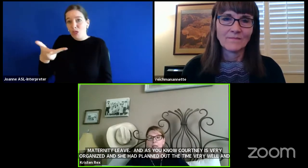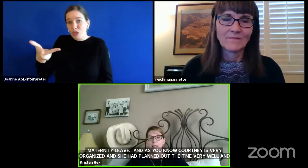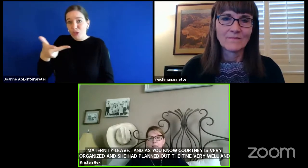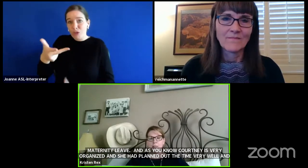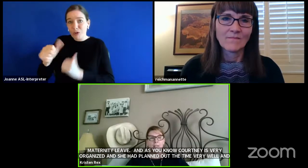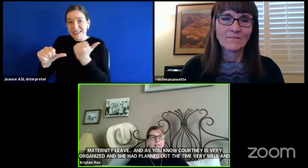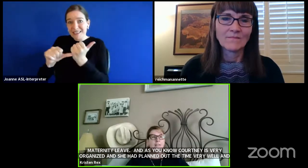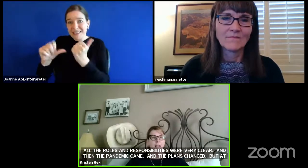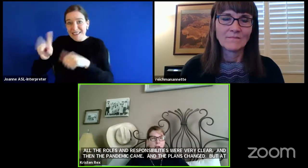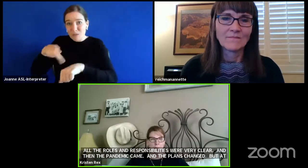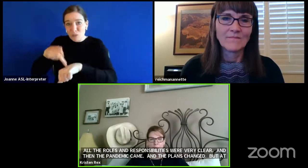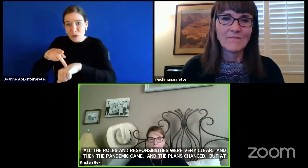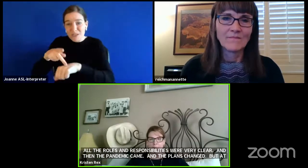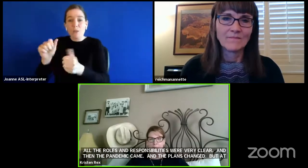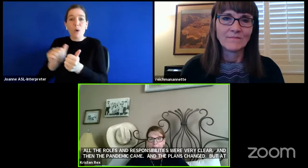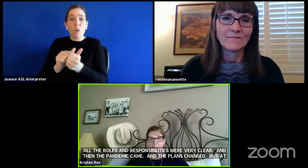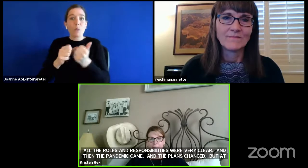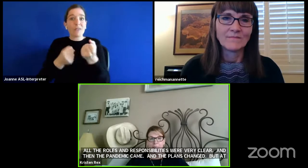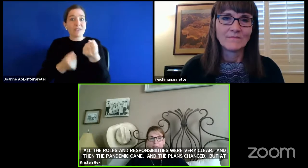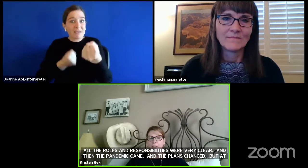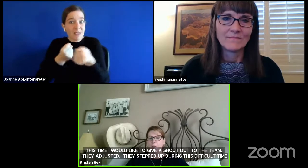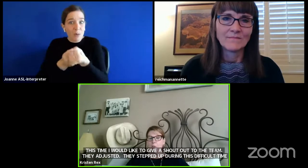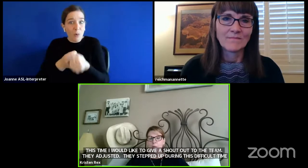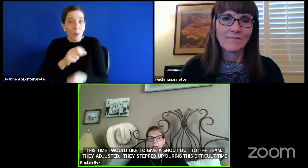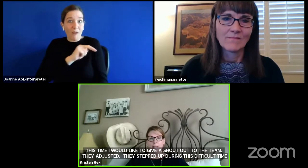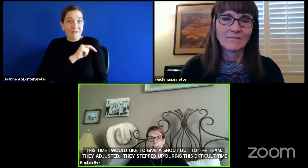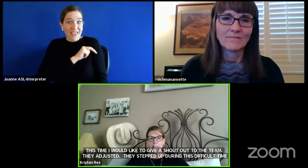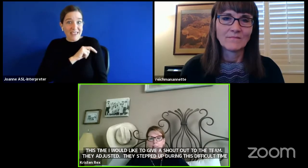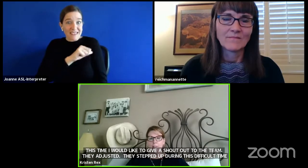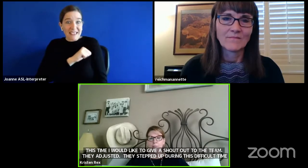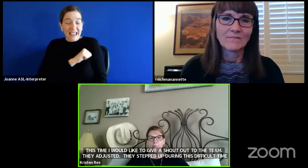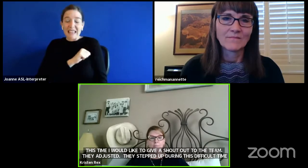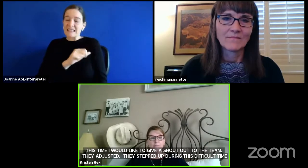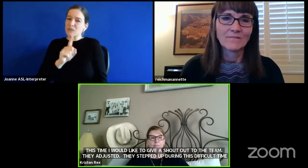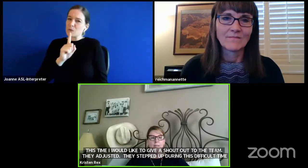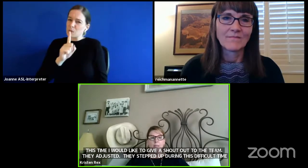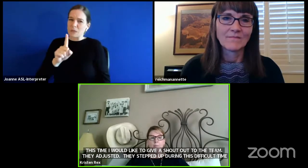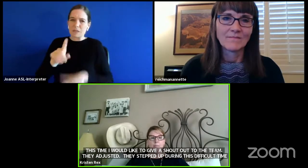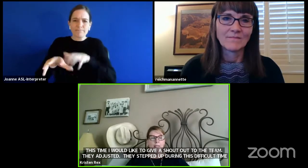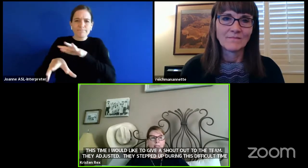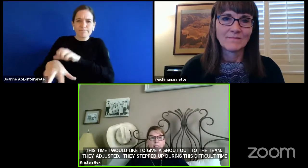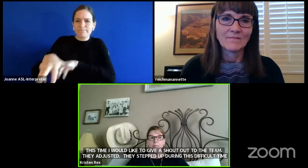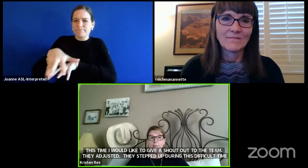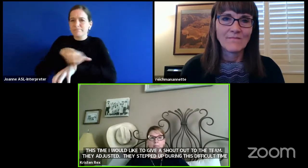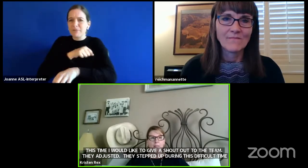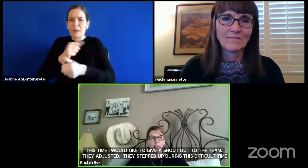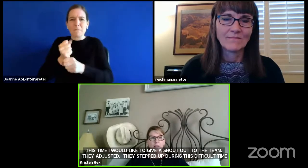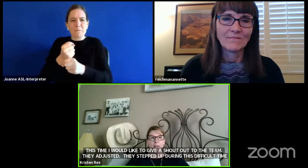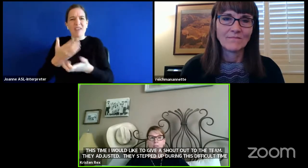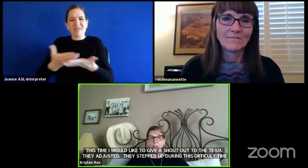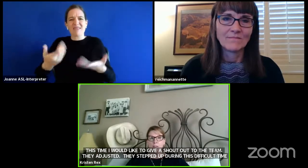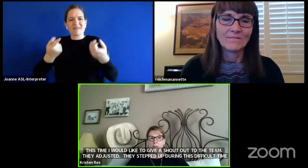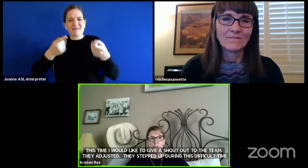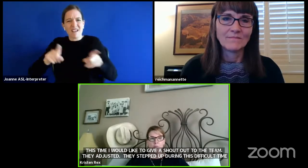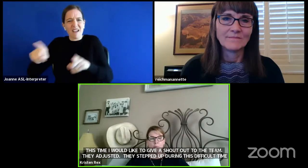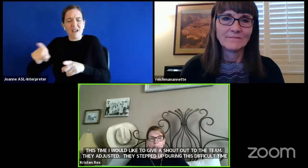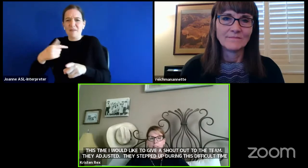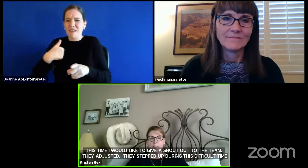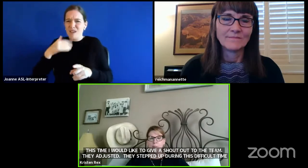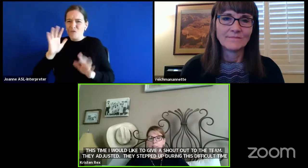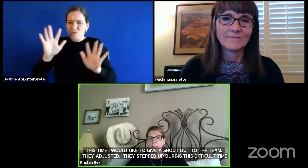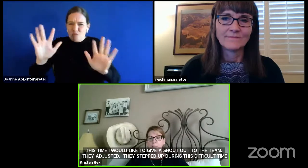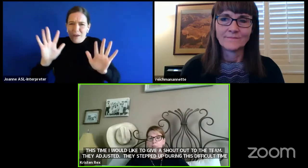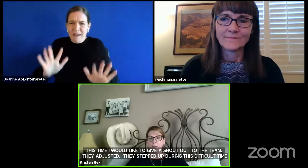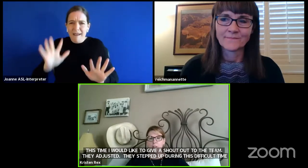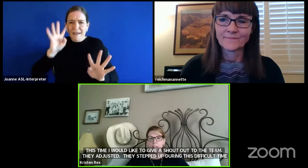made things happen. Great ideas, planning, execution of what